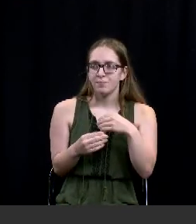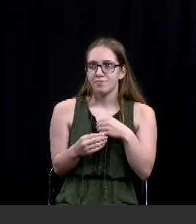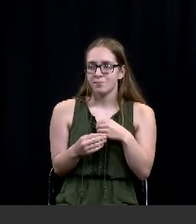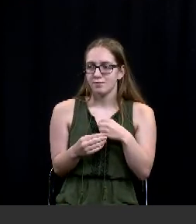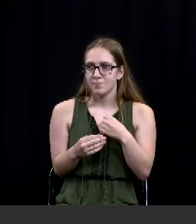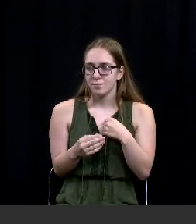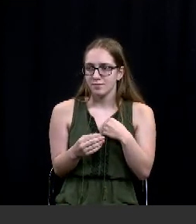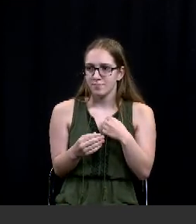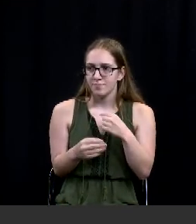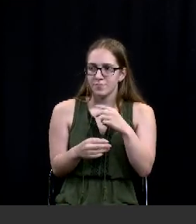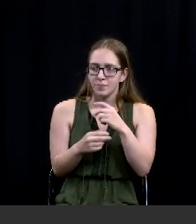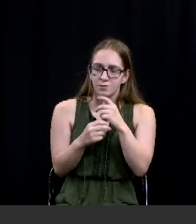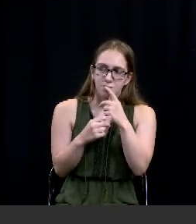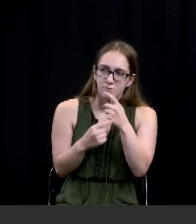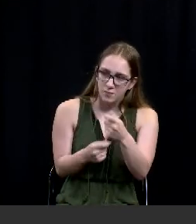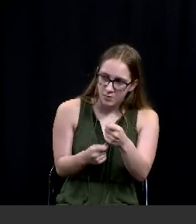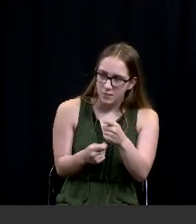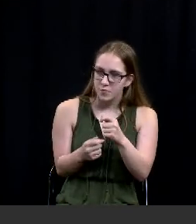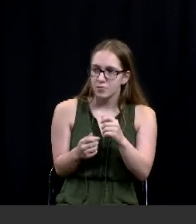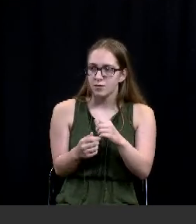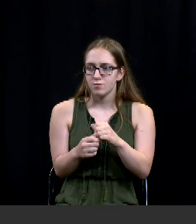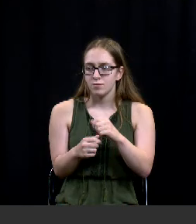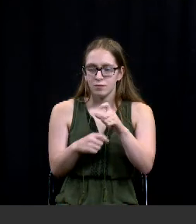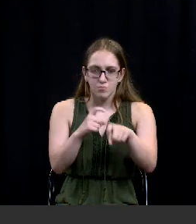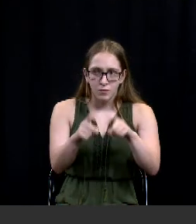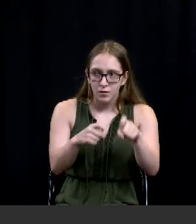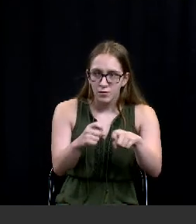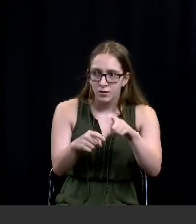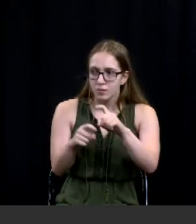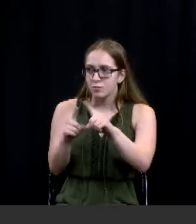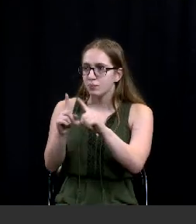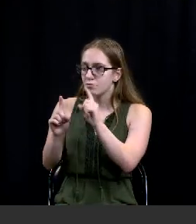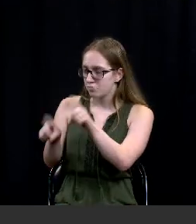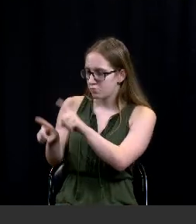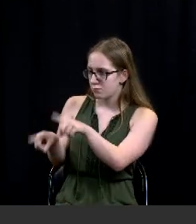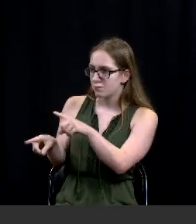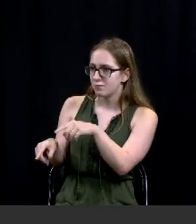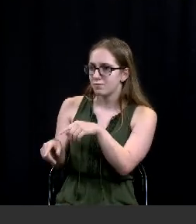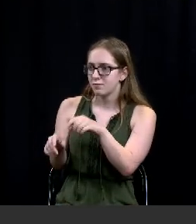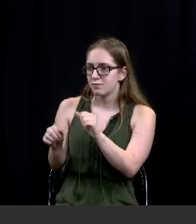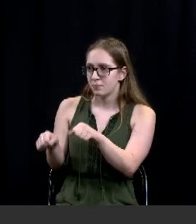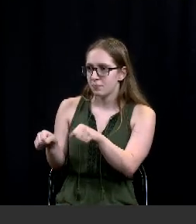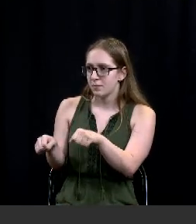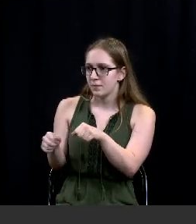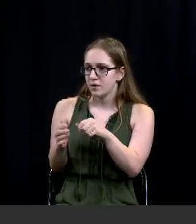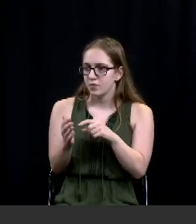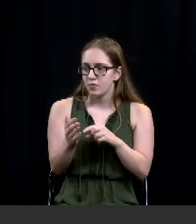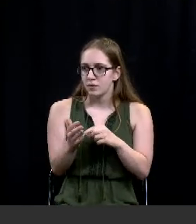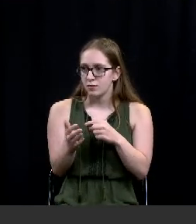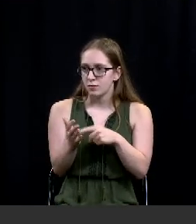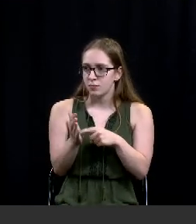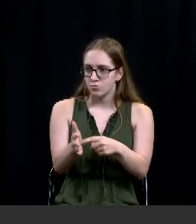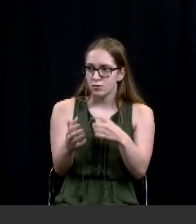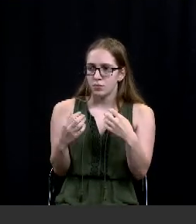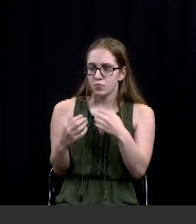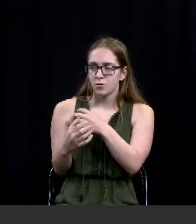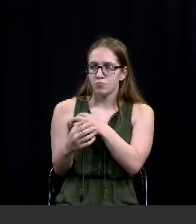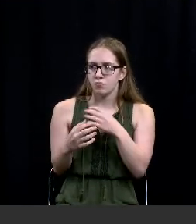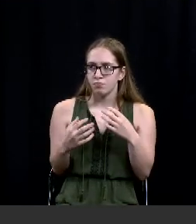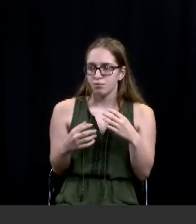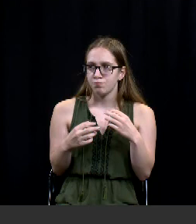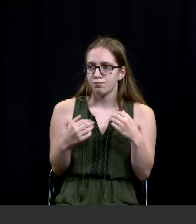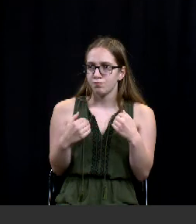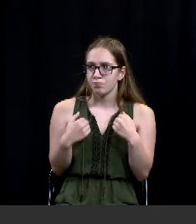caring making sure that all of my questions were answered um and that just goes to show you the type of officers we have serving in our